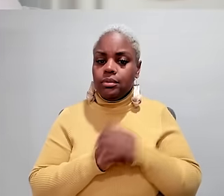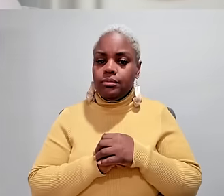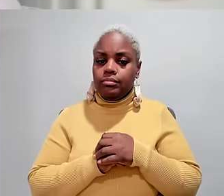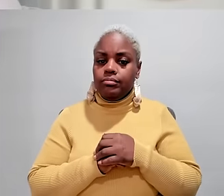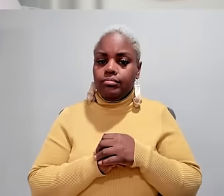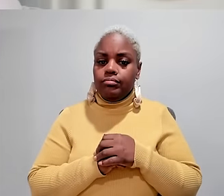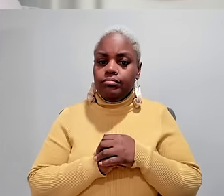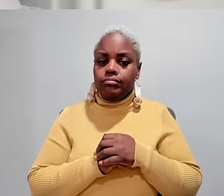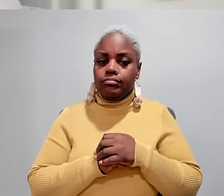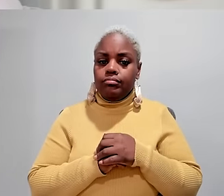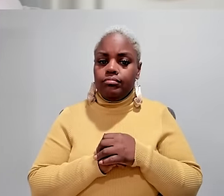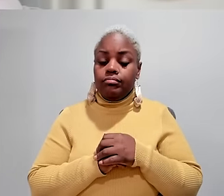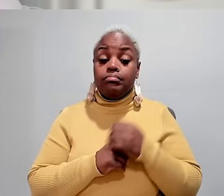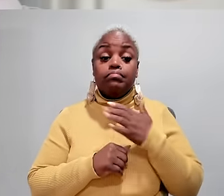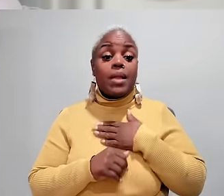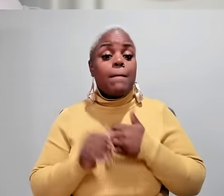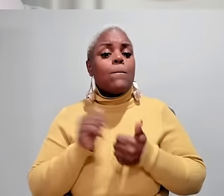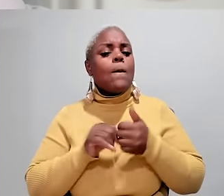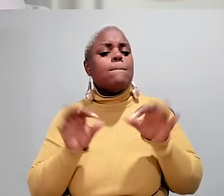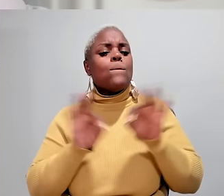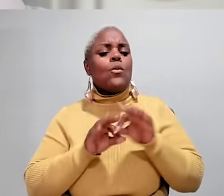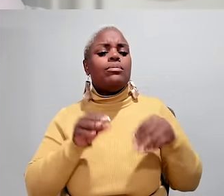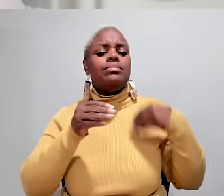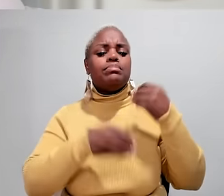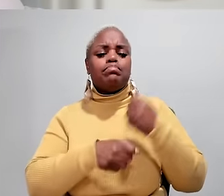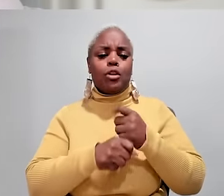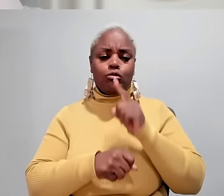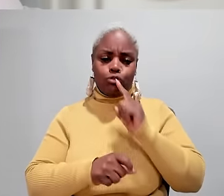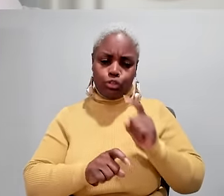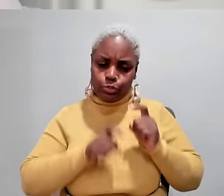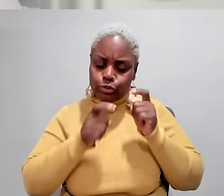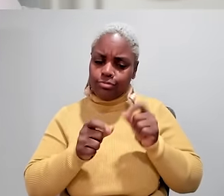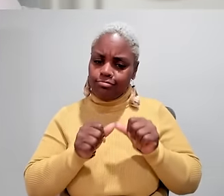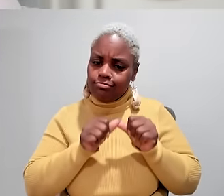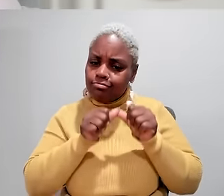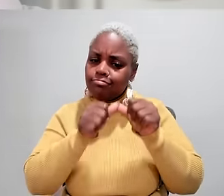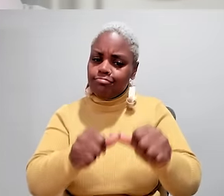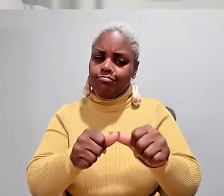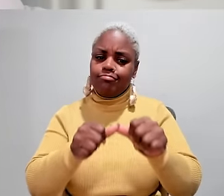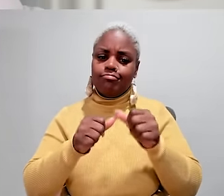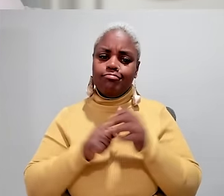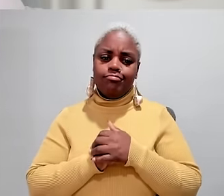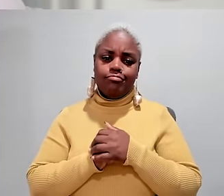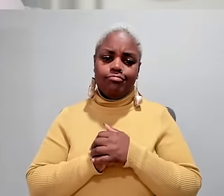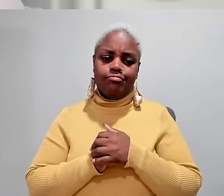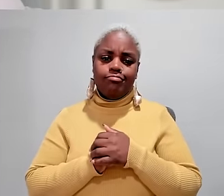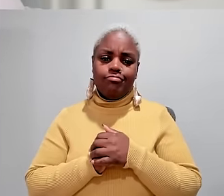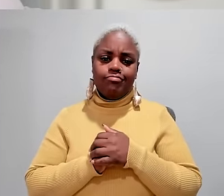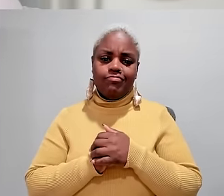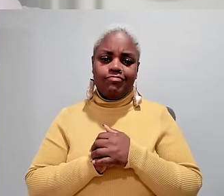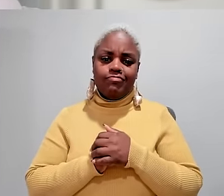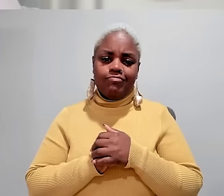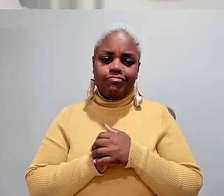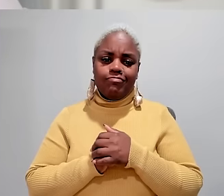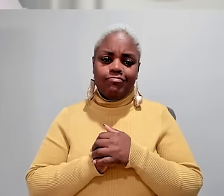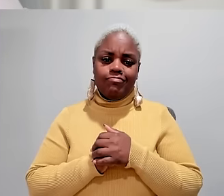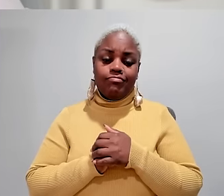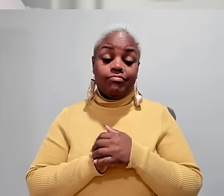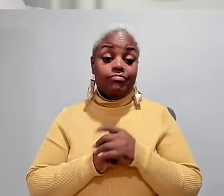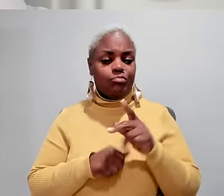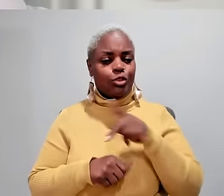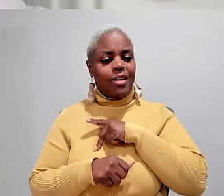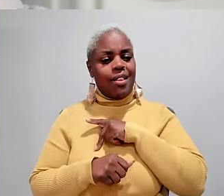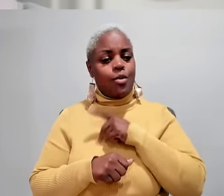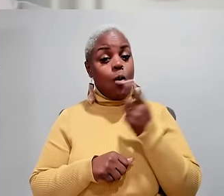my most important legacy will be making a contribution to eradicating ALS